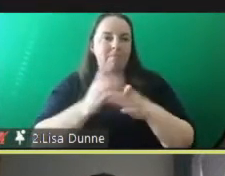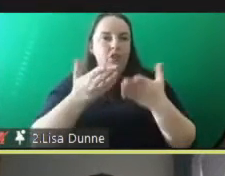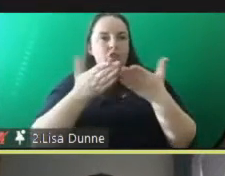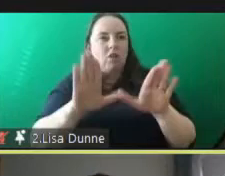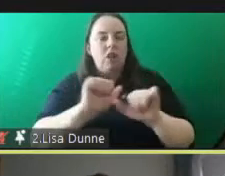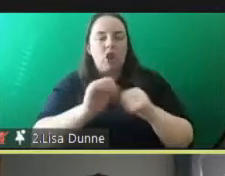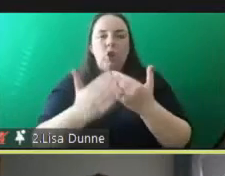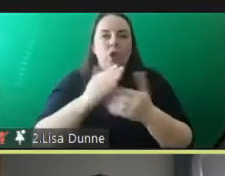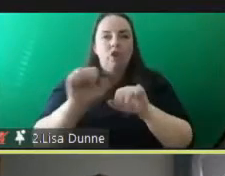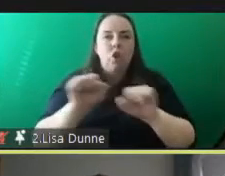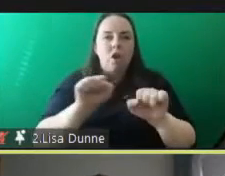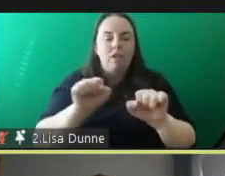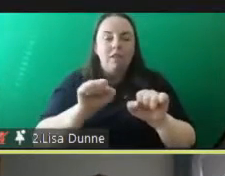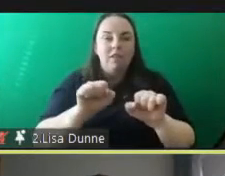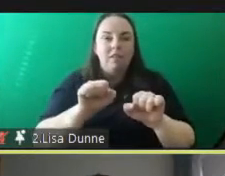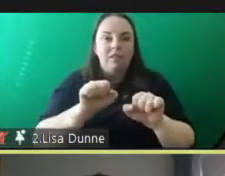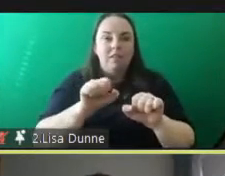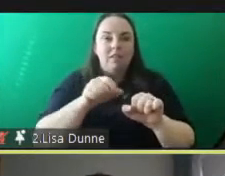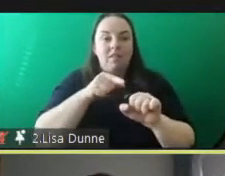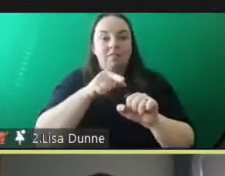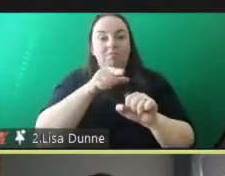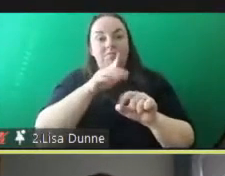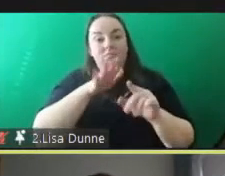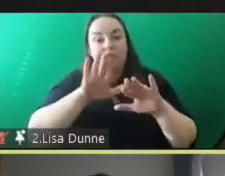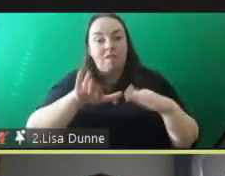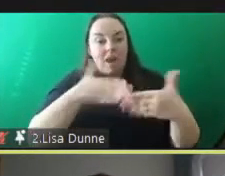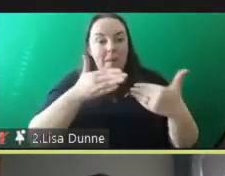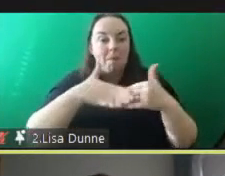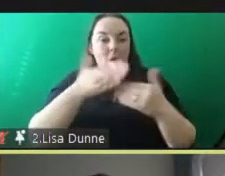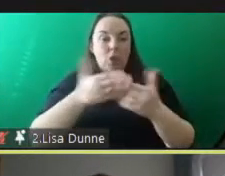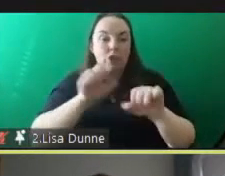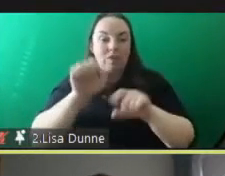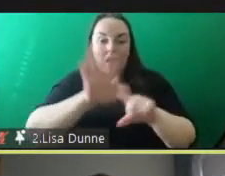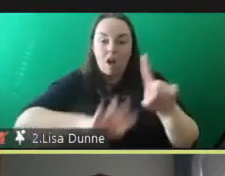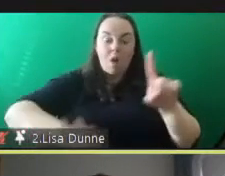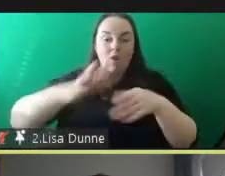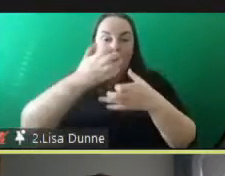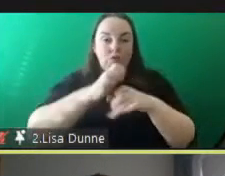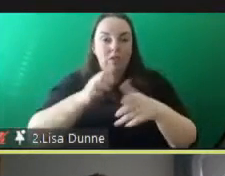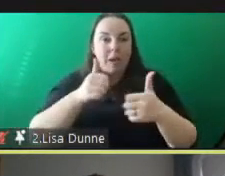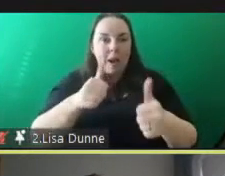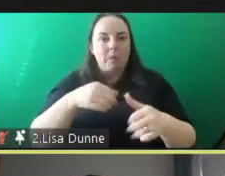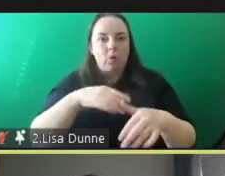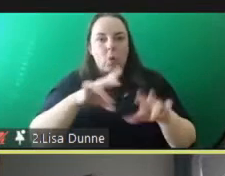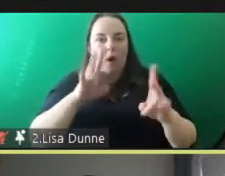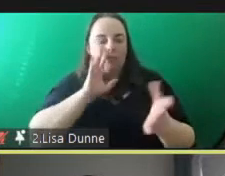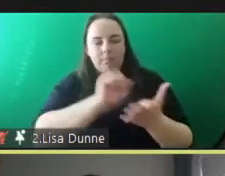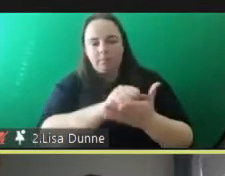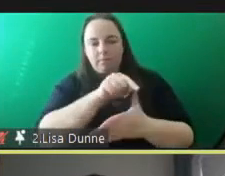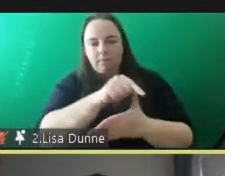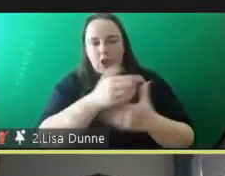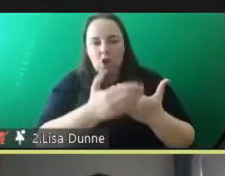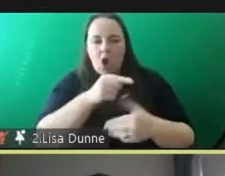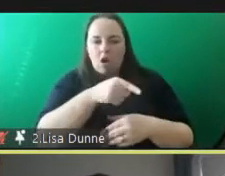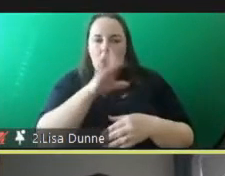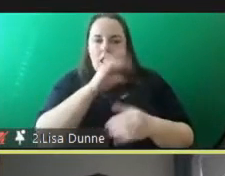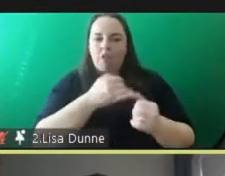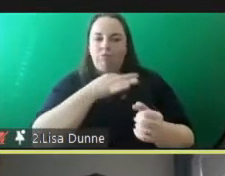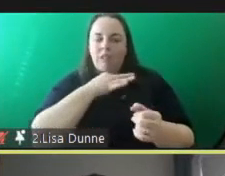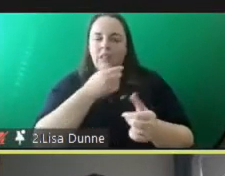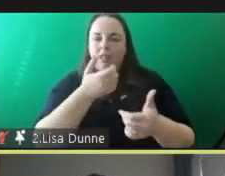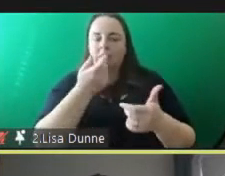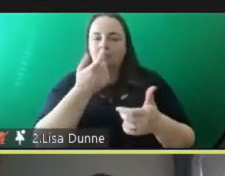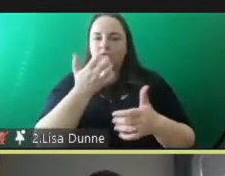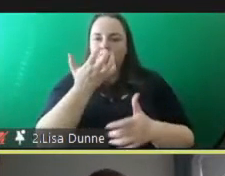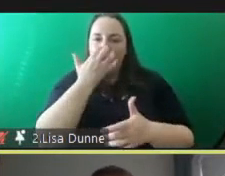and the provision on a broad sense across across the country that can identify young people um who may be at risk of entering the system